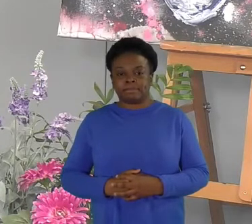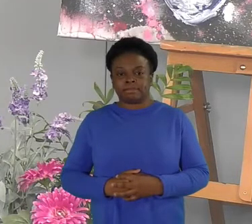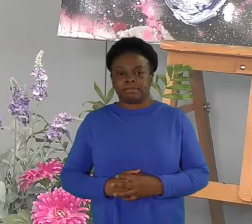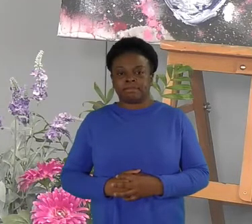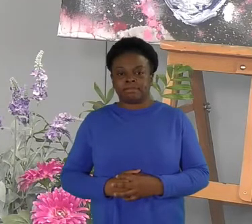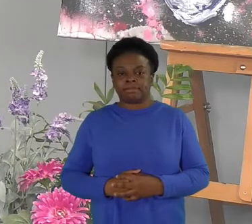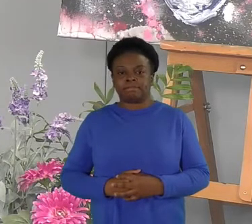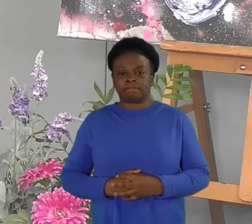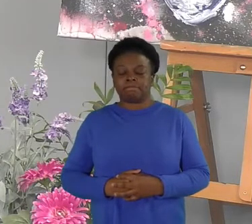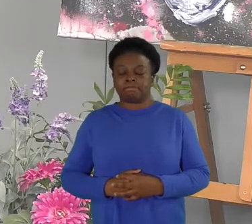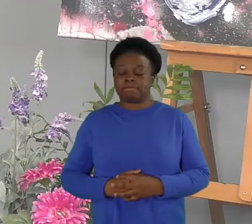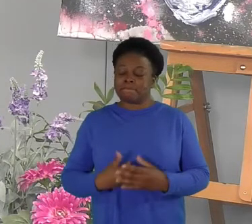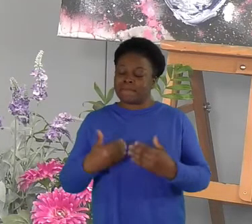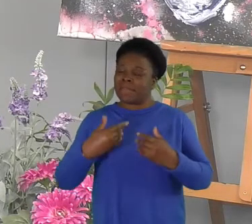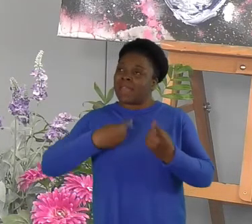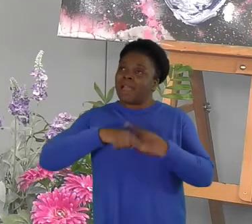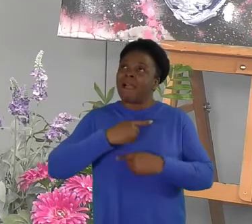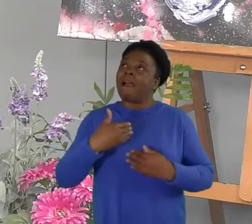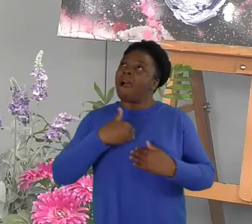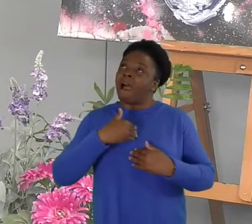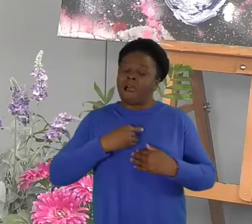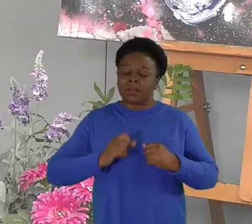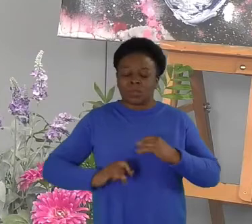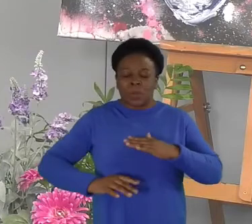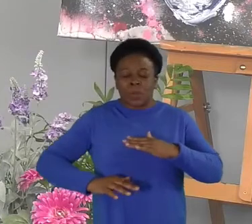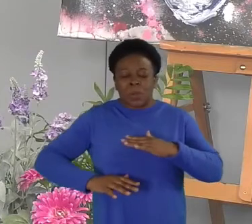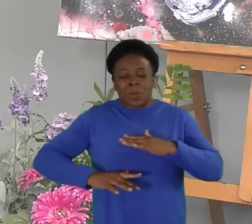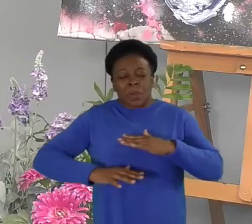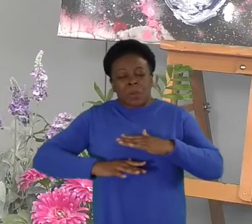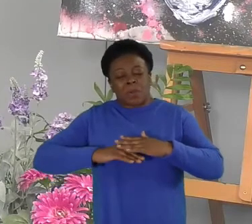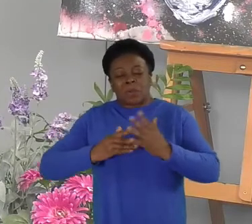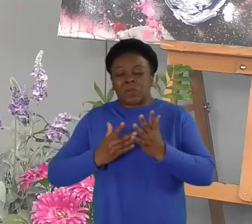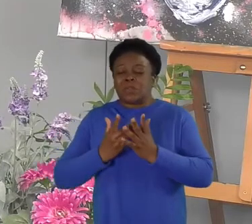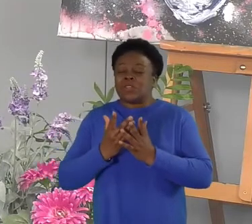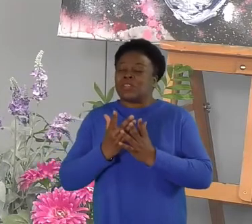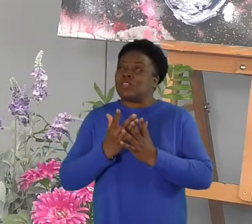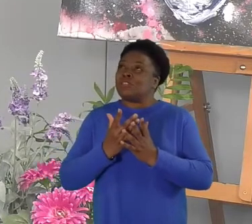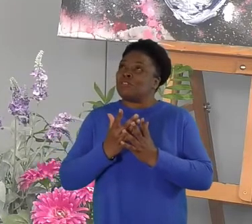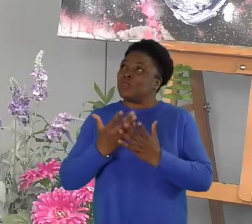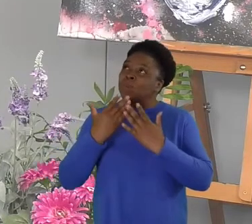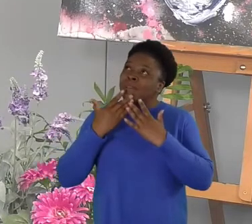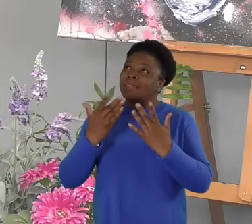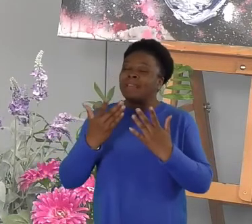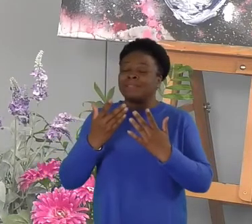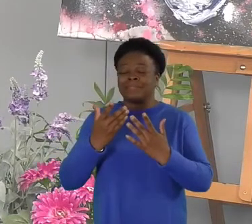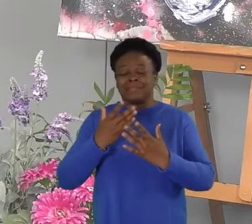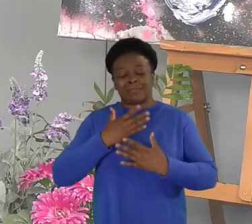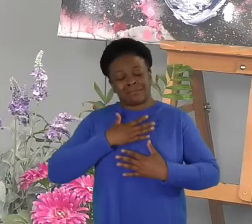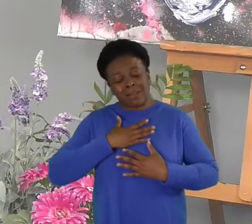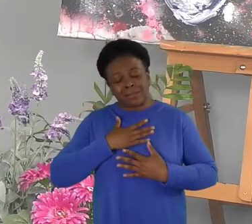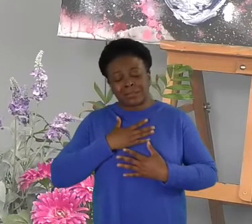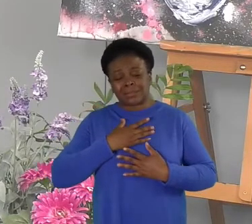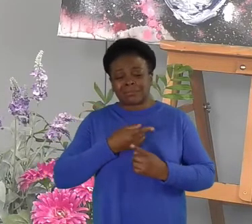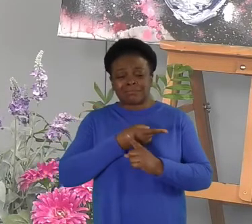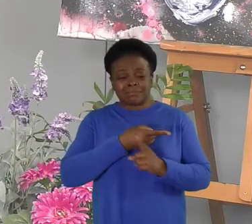Our hearts well up with love and gratitude and loss for loved ones, full in years, who were looking forward